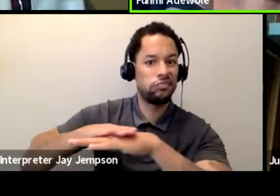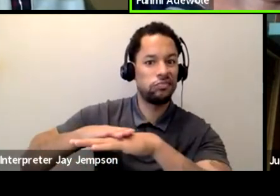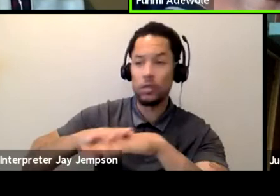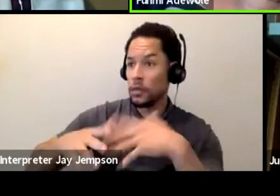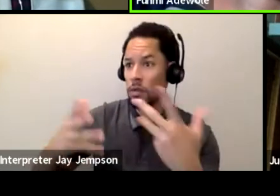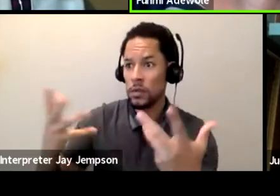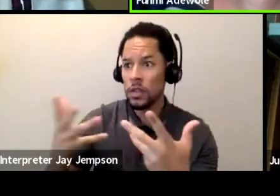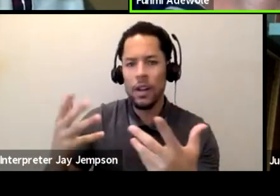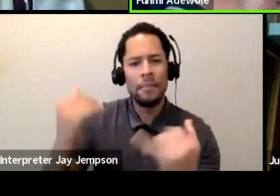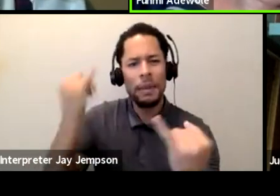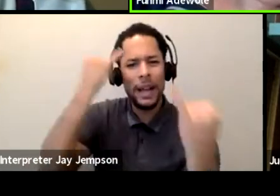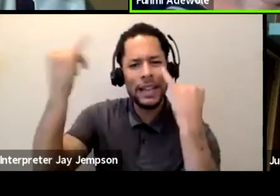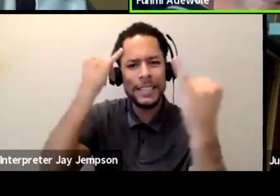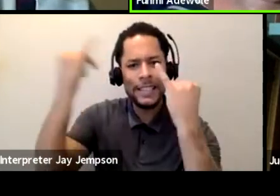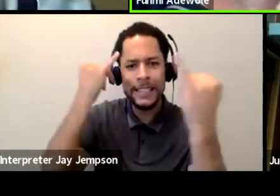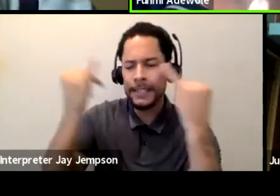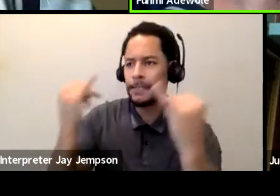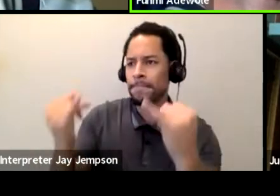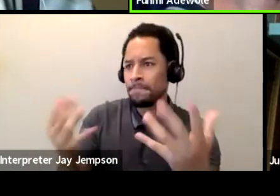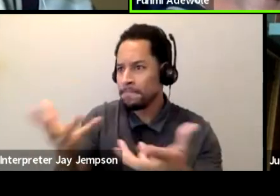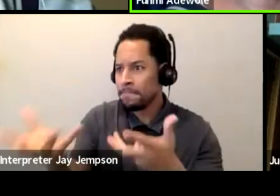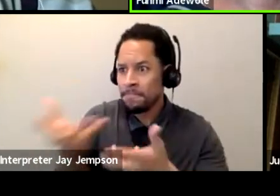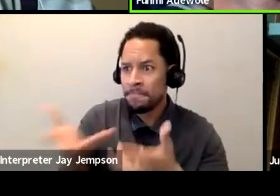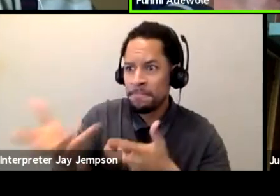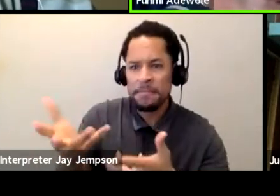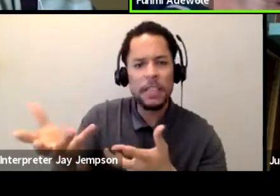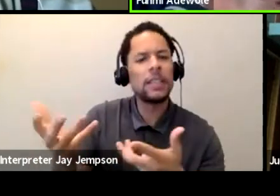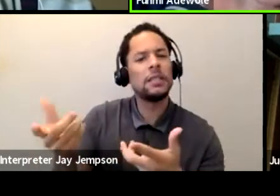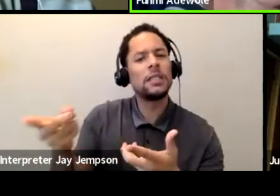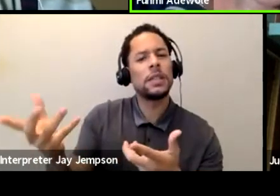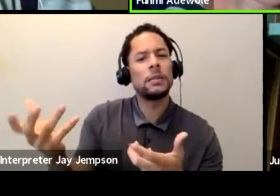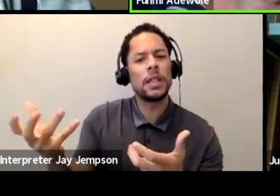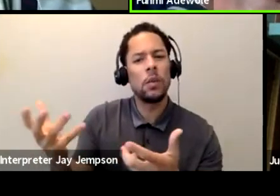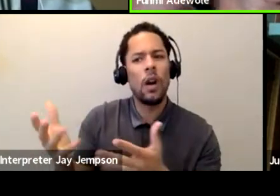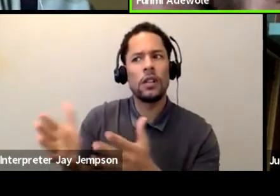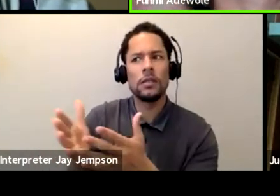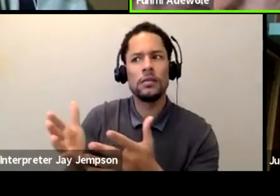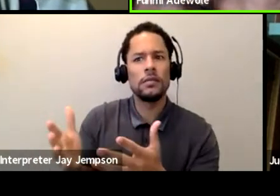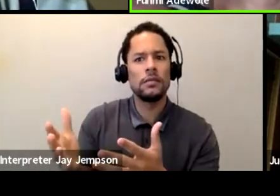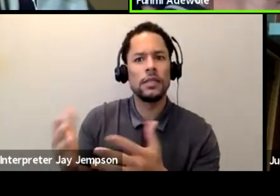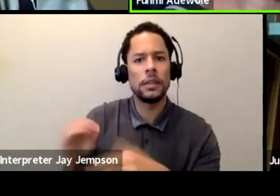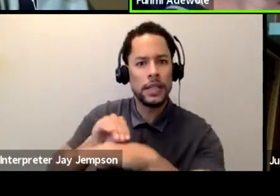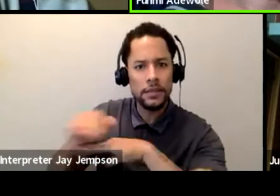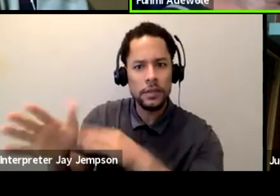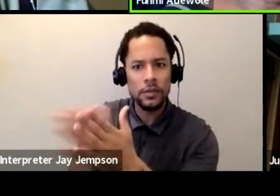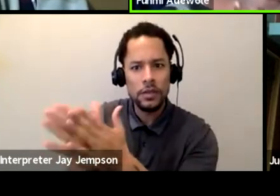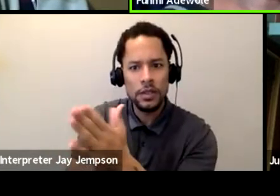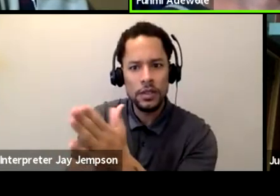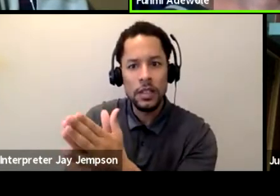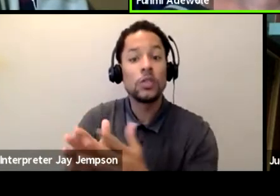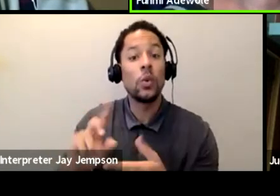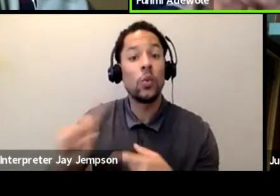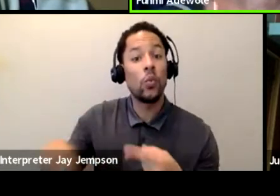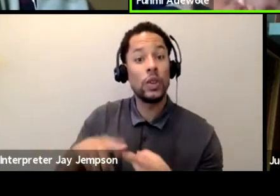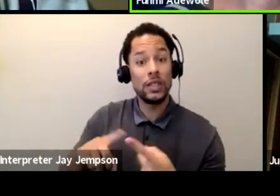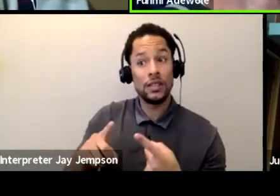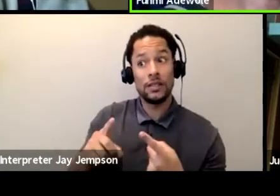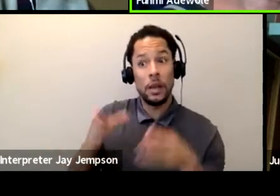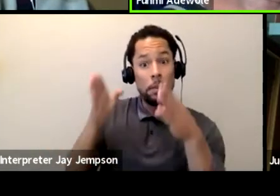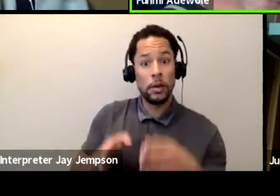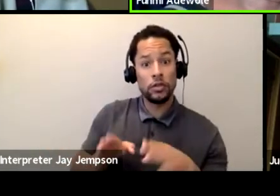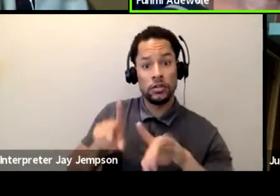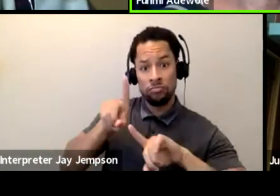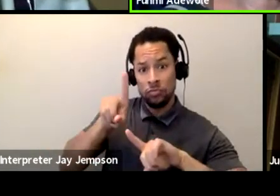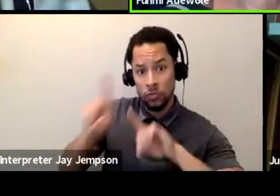push them in different ways and question them. Because someone questioning you gets you to think deeper and actually can speed